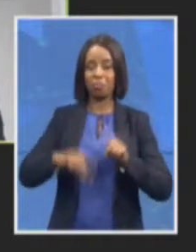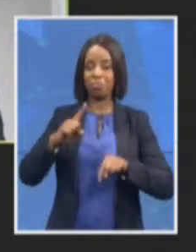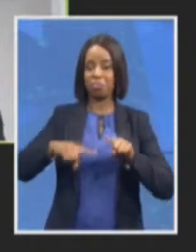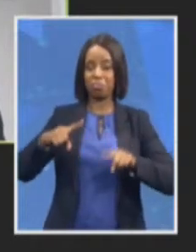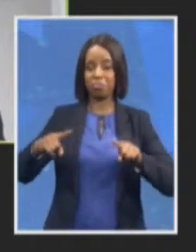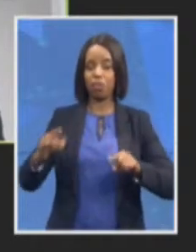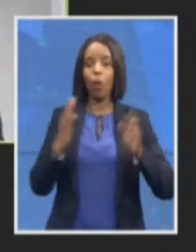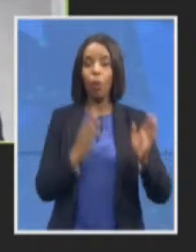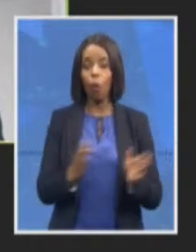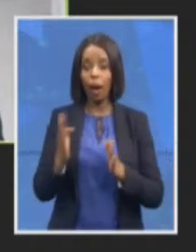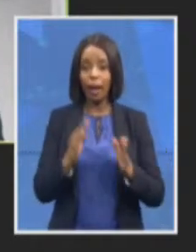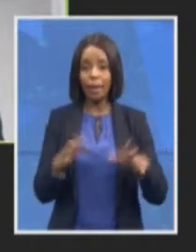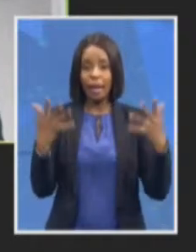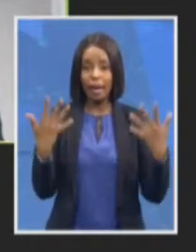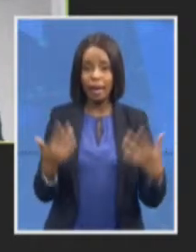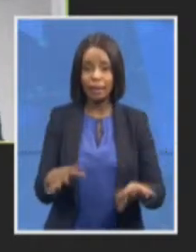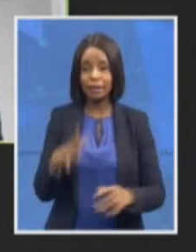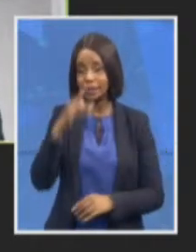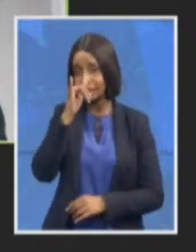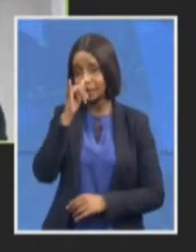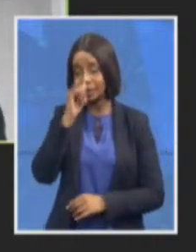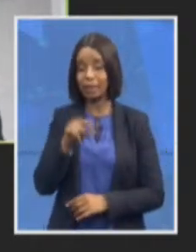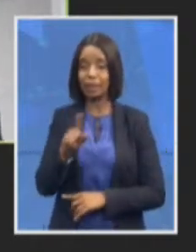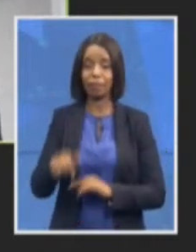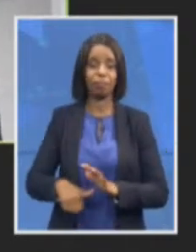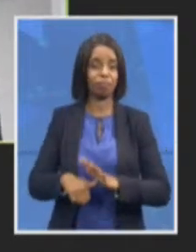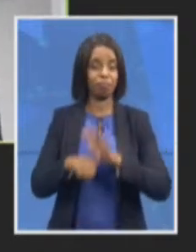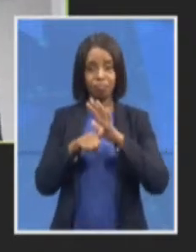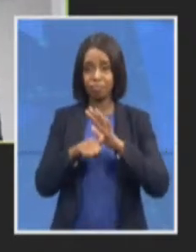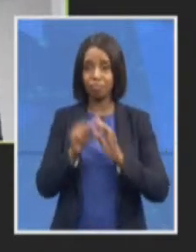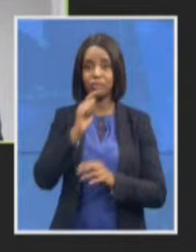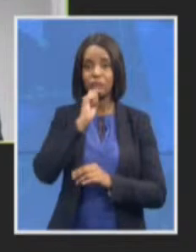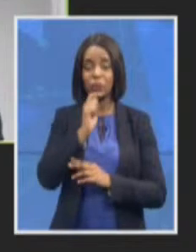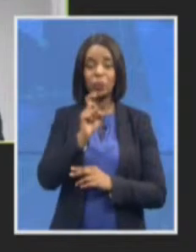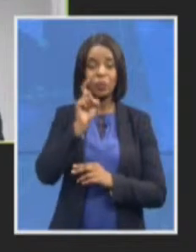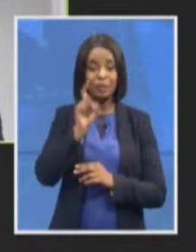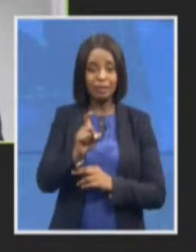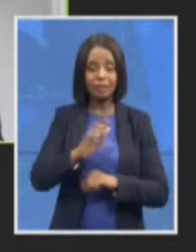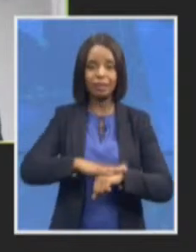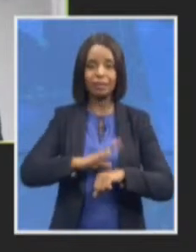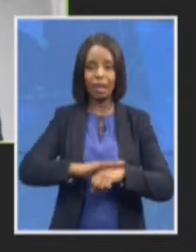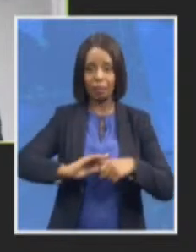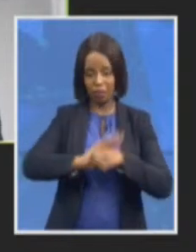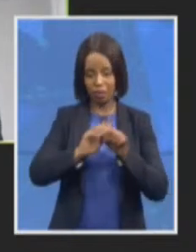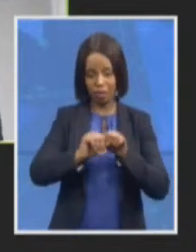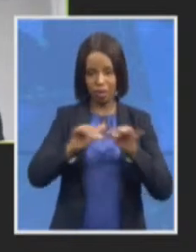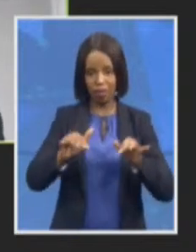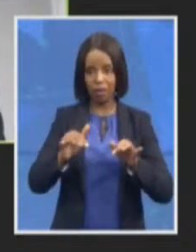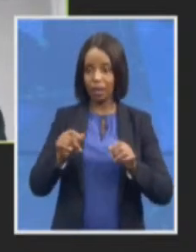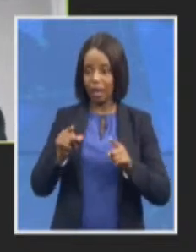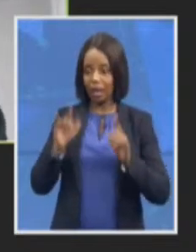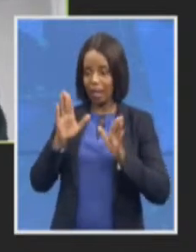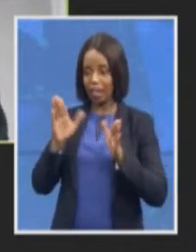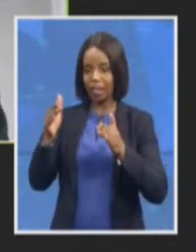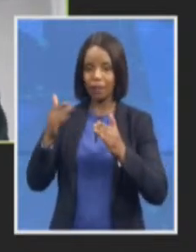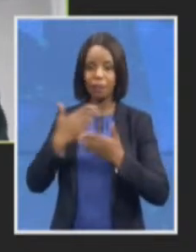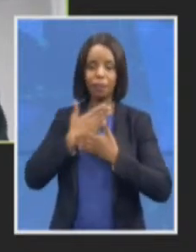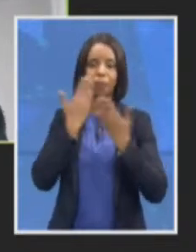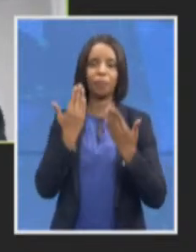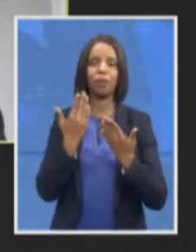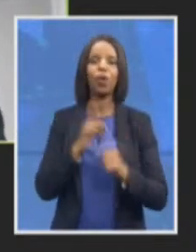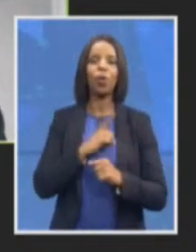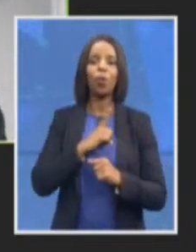deterred during COVID-19 they have become more techno savvy in how to communicate and plan and although there are